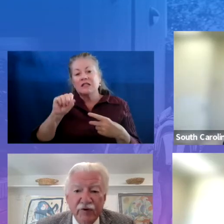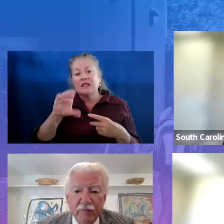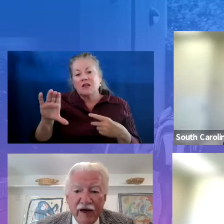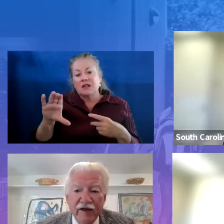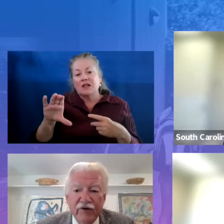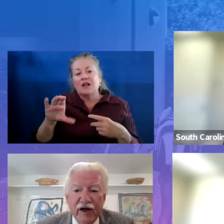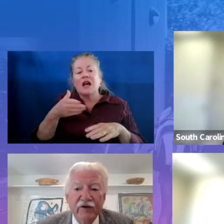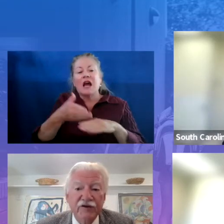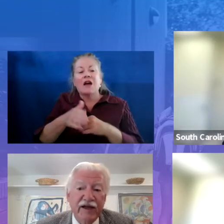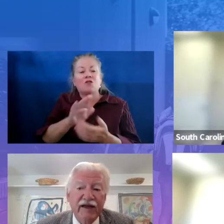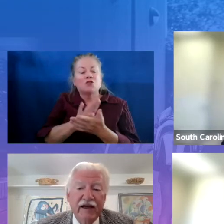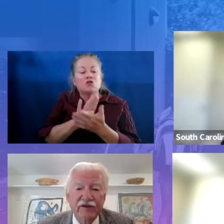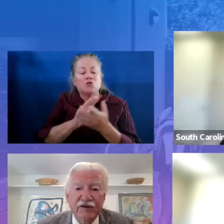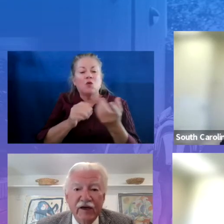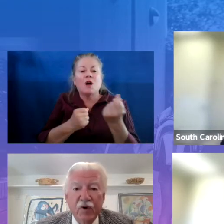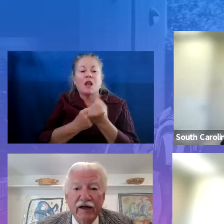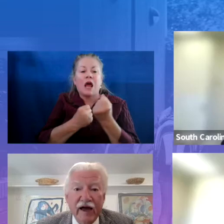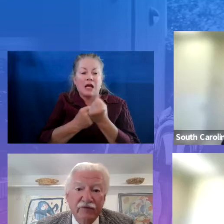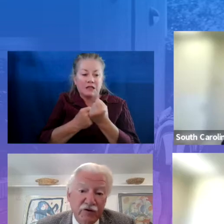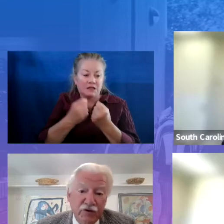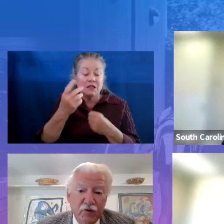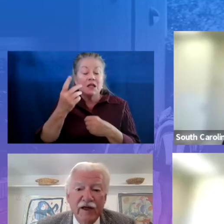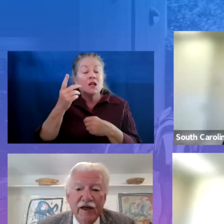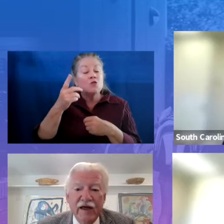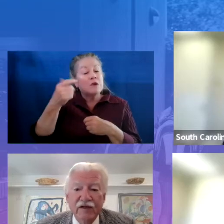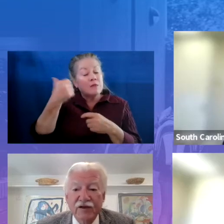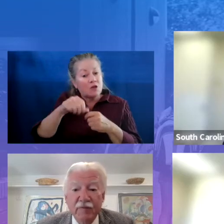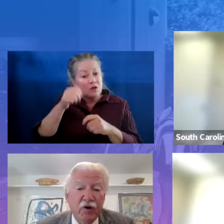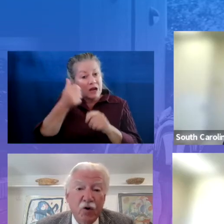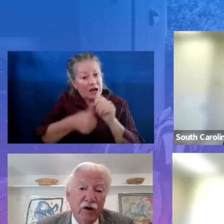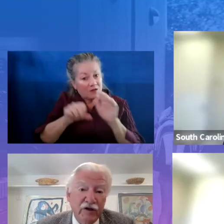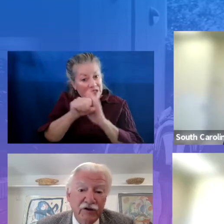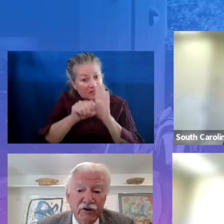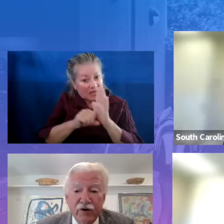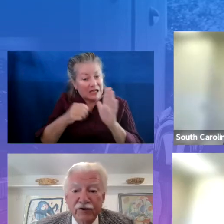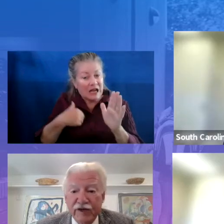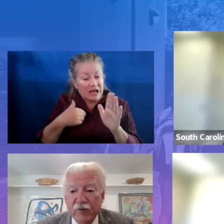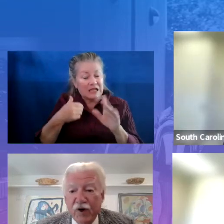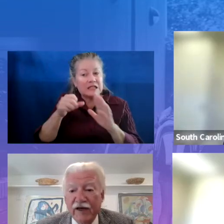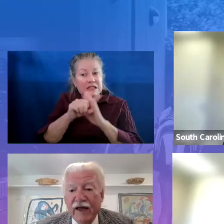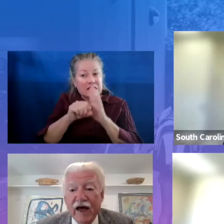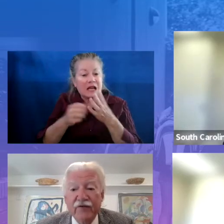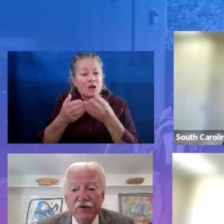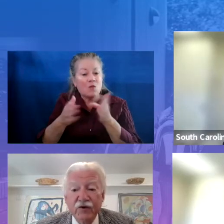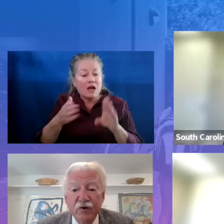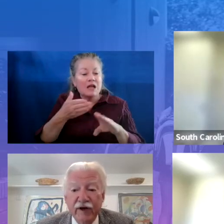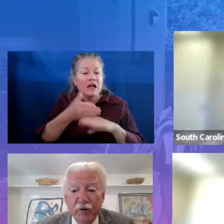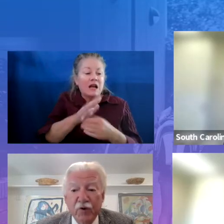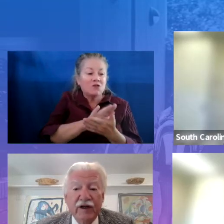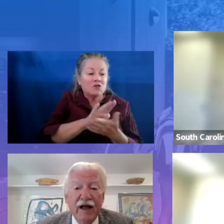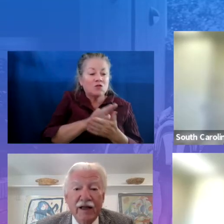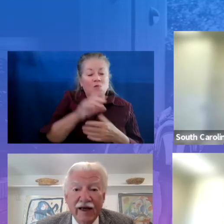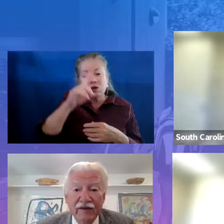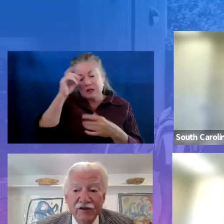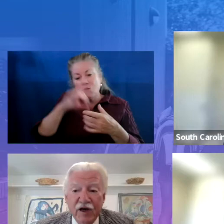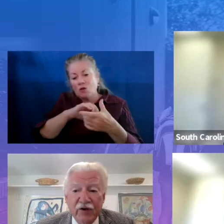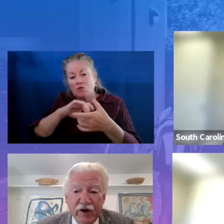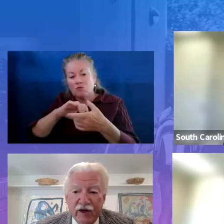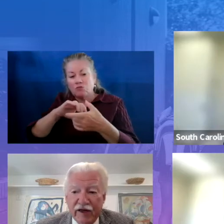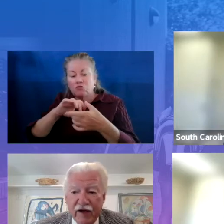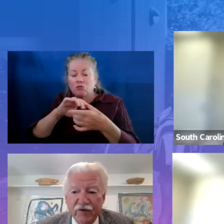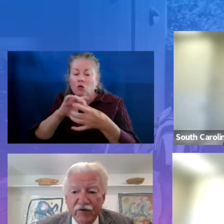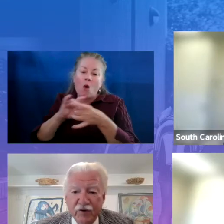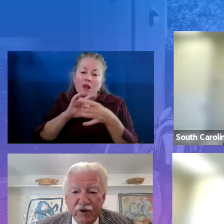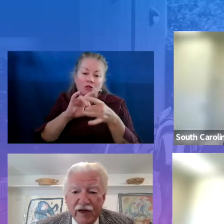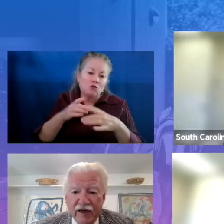As a reminder, every state has a statewide after-school and summer coalition or statewide after-school network like the South